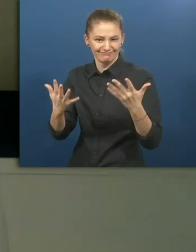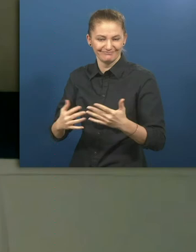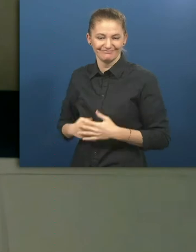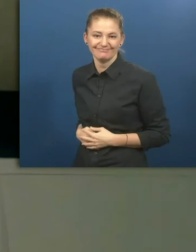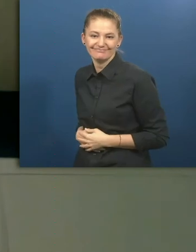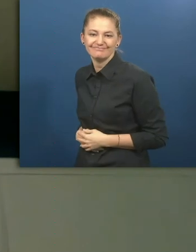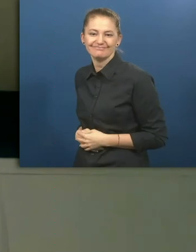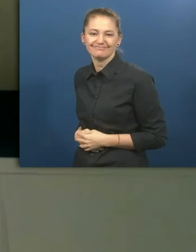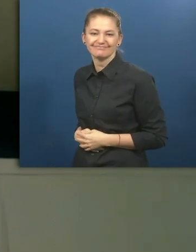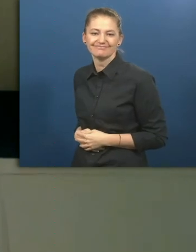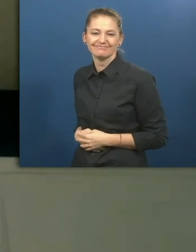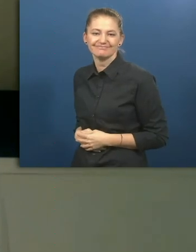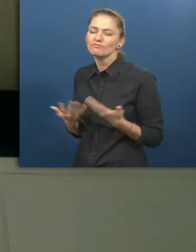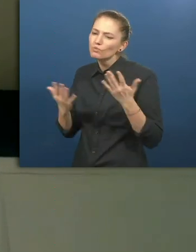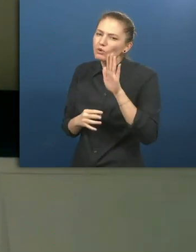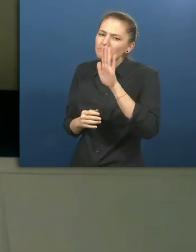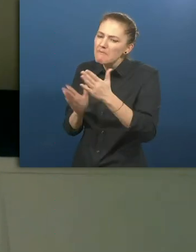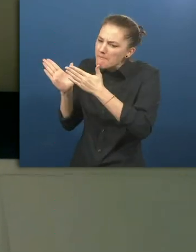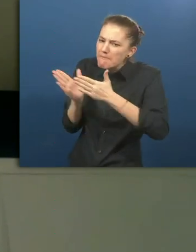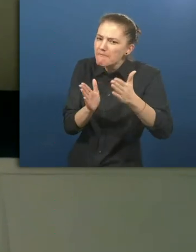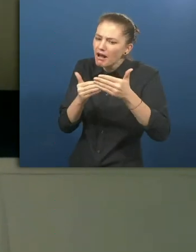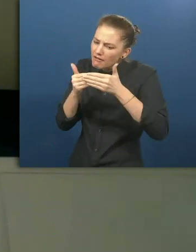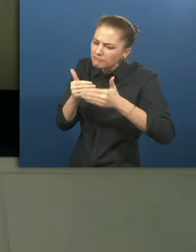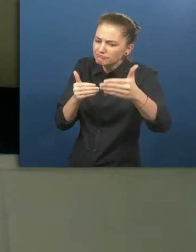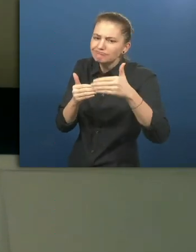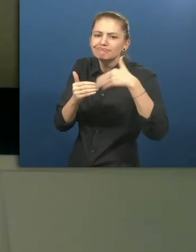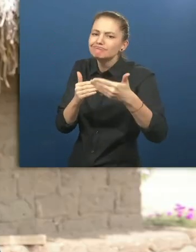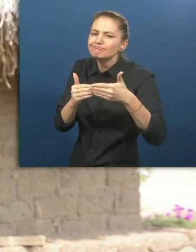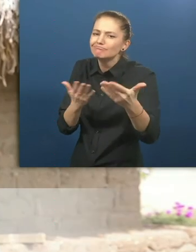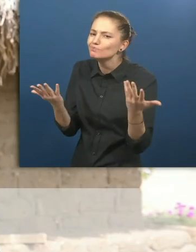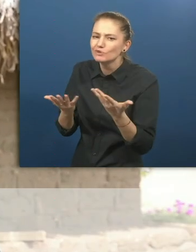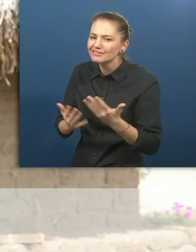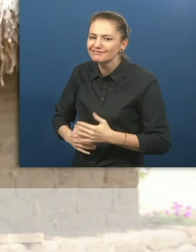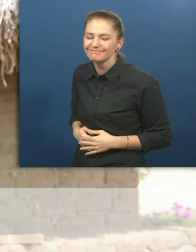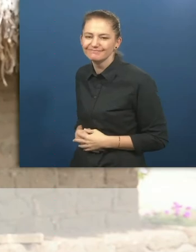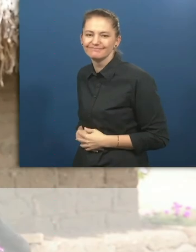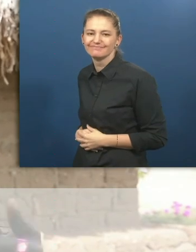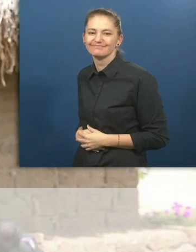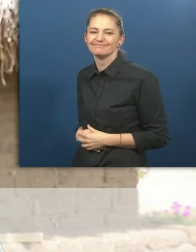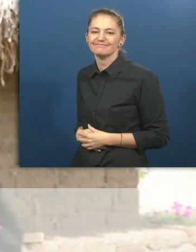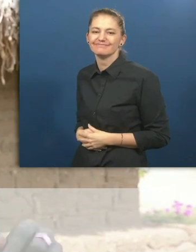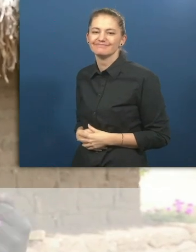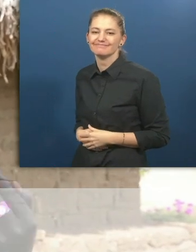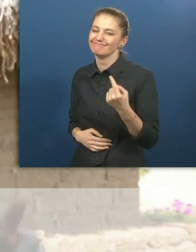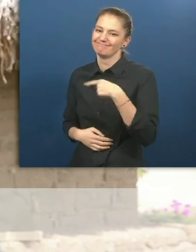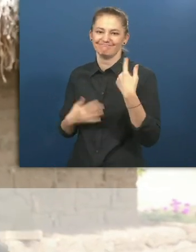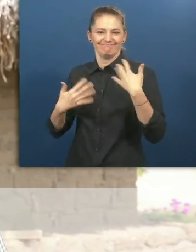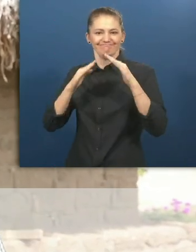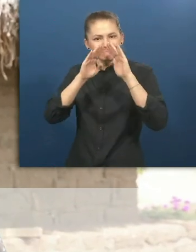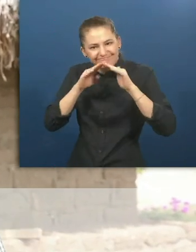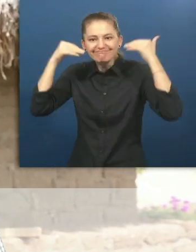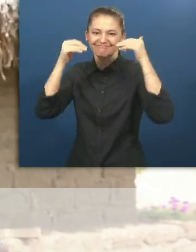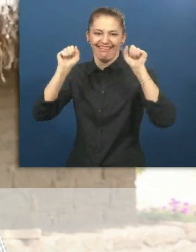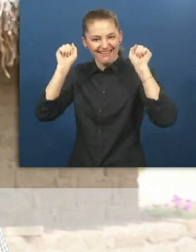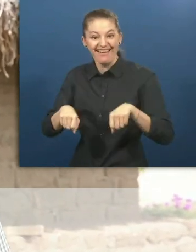other parts of the world from government funders. What is next for inclusive livelihood for